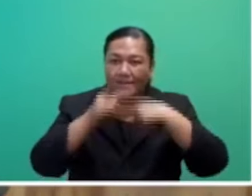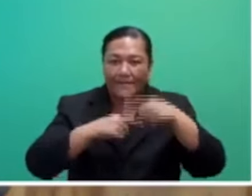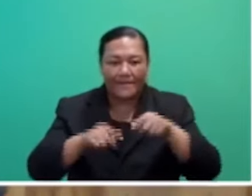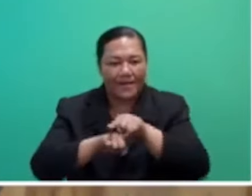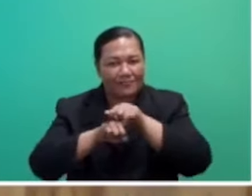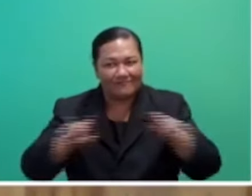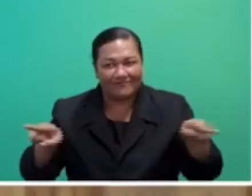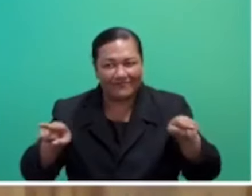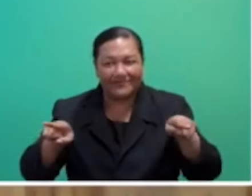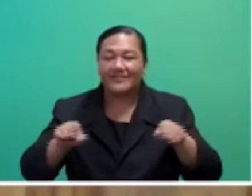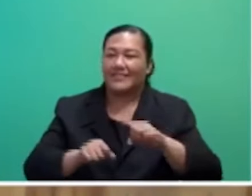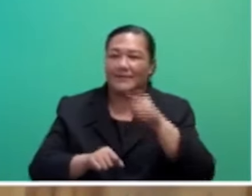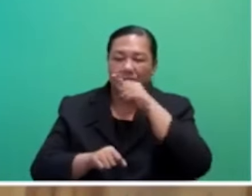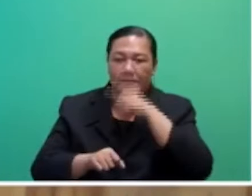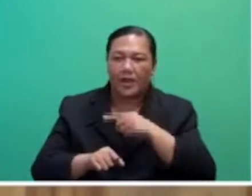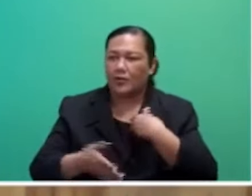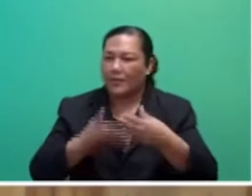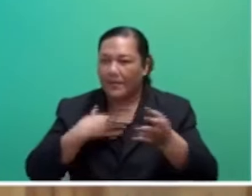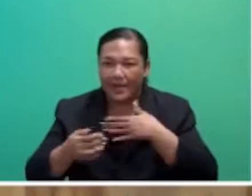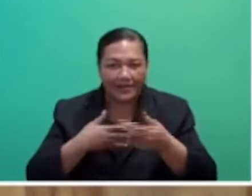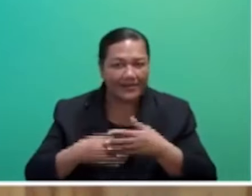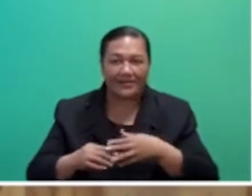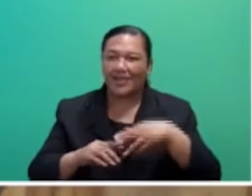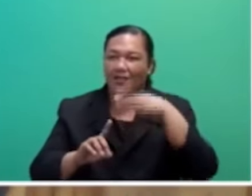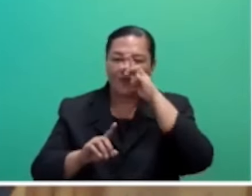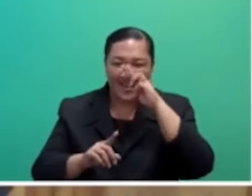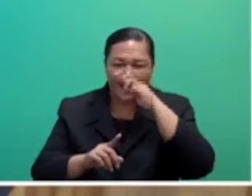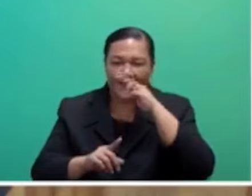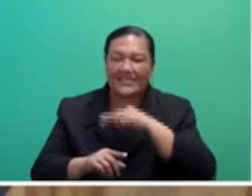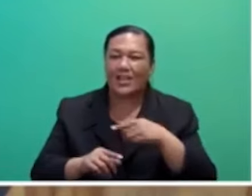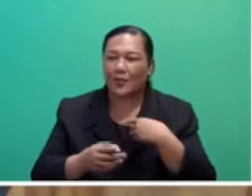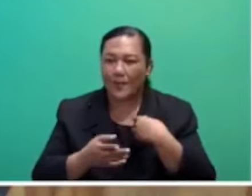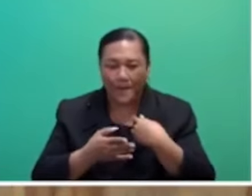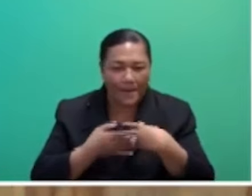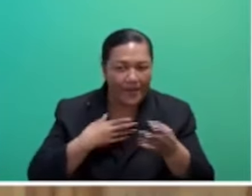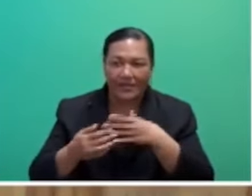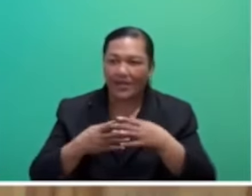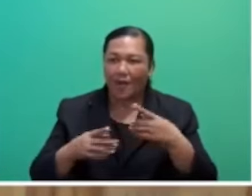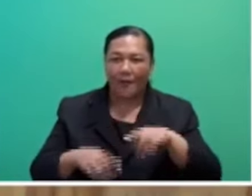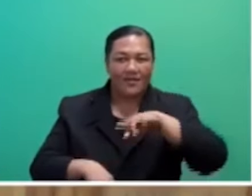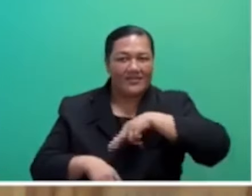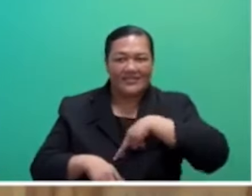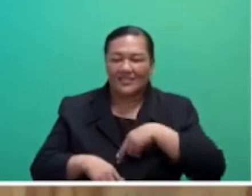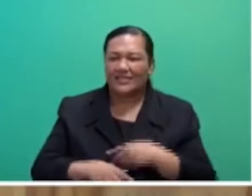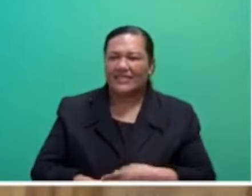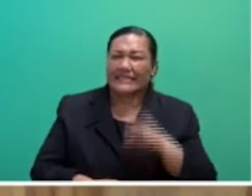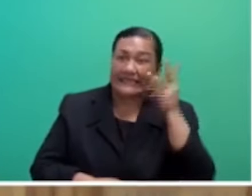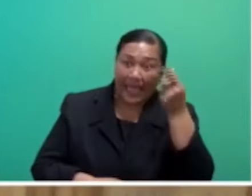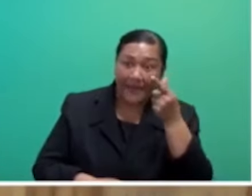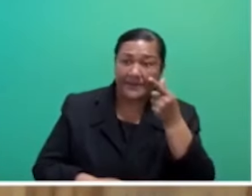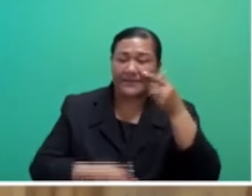race or ethnicity. Honourable Speaker, sometimes we hear words on the streets saying,